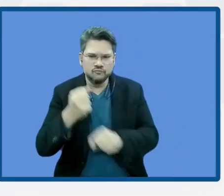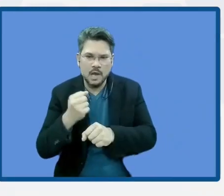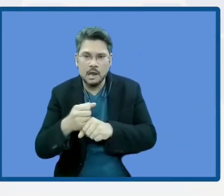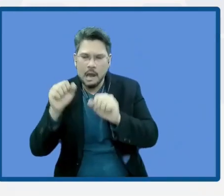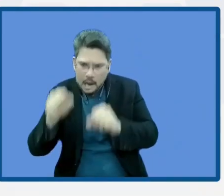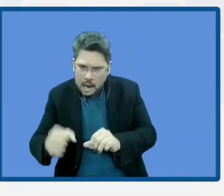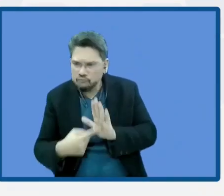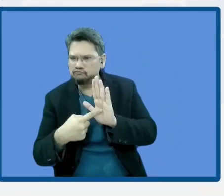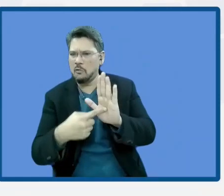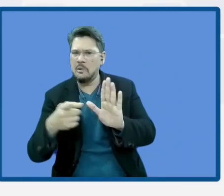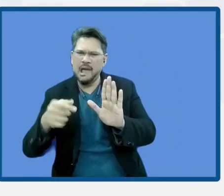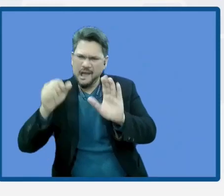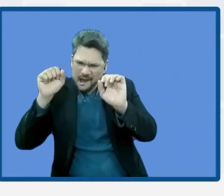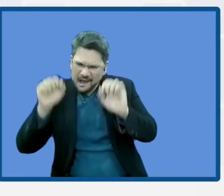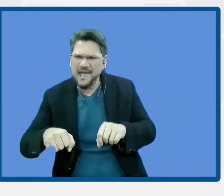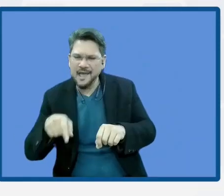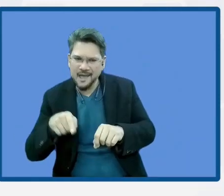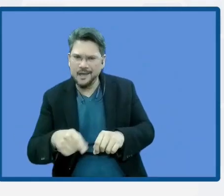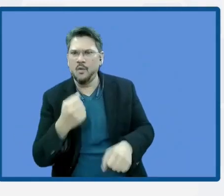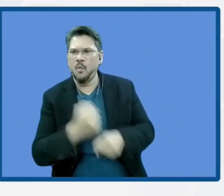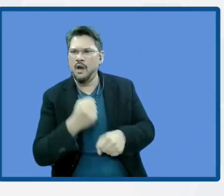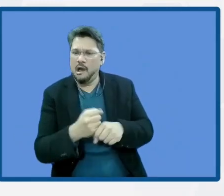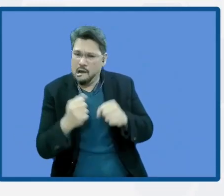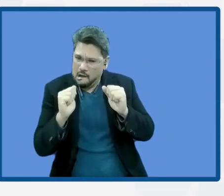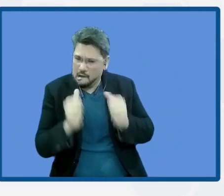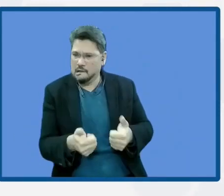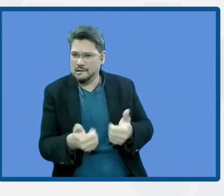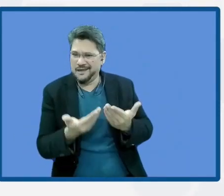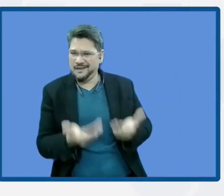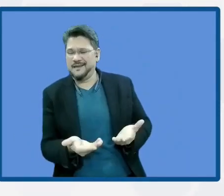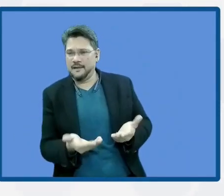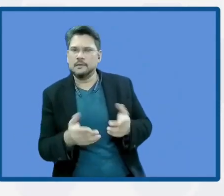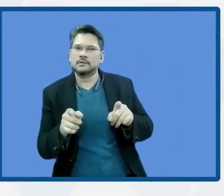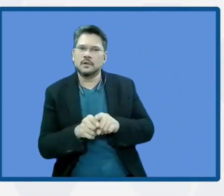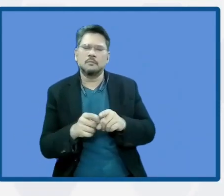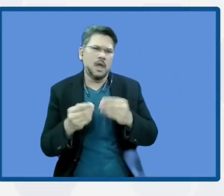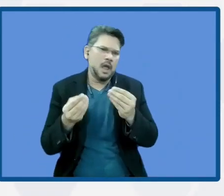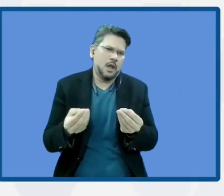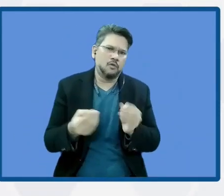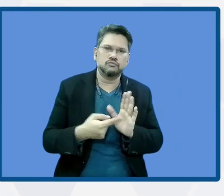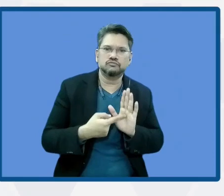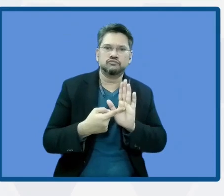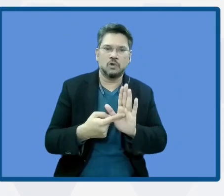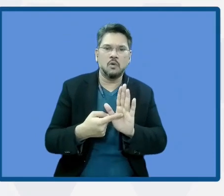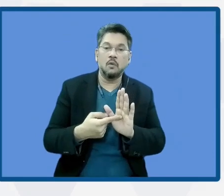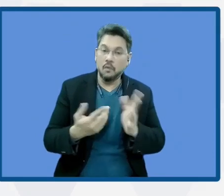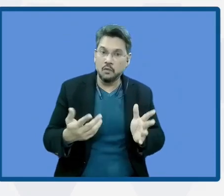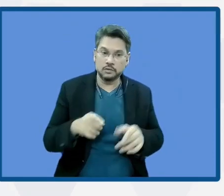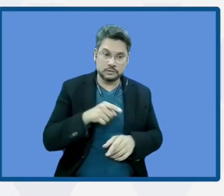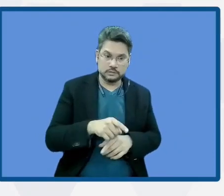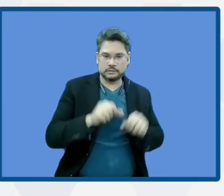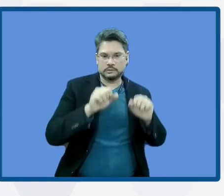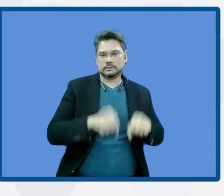are really the ones that are working. And that could be done by making the success of these projects more visible.